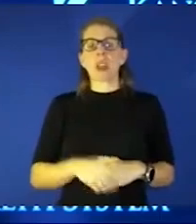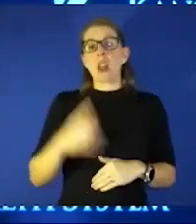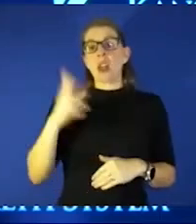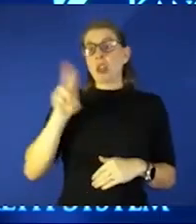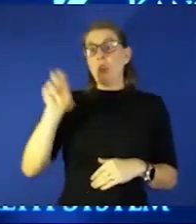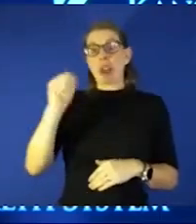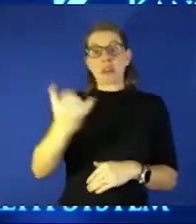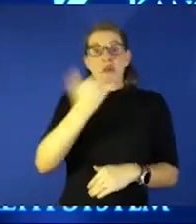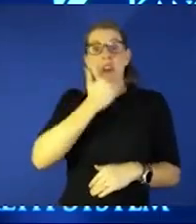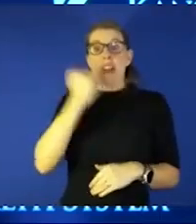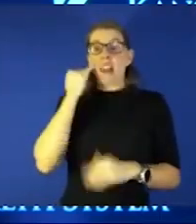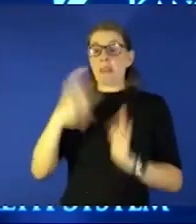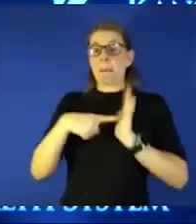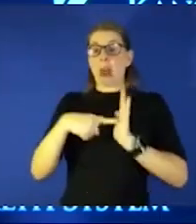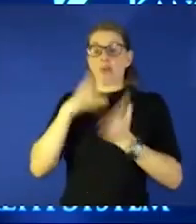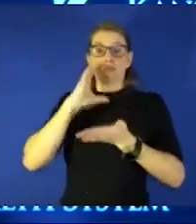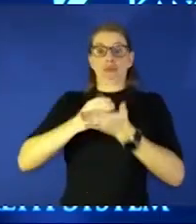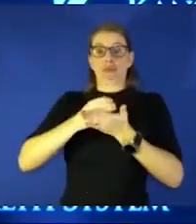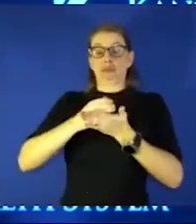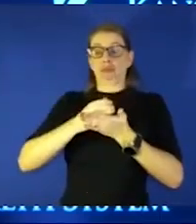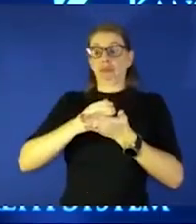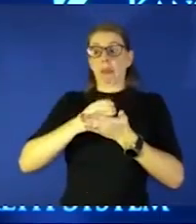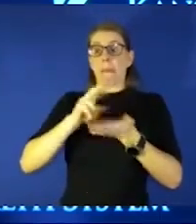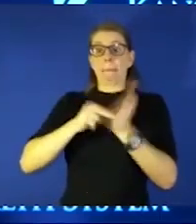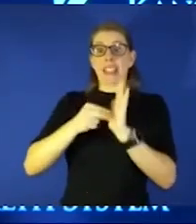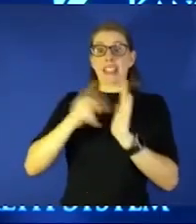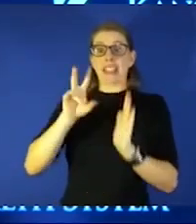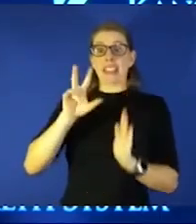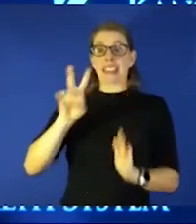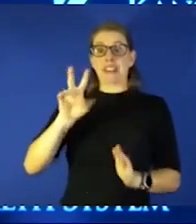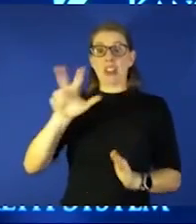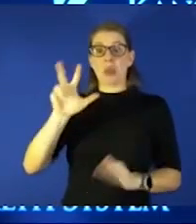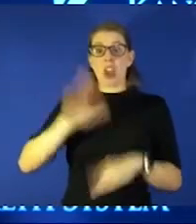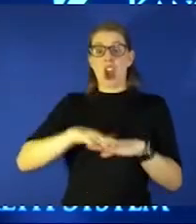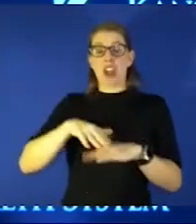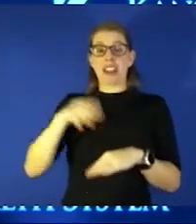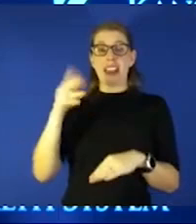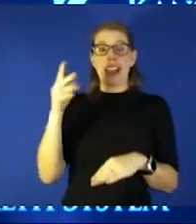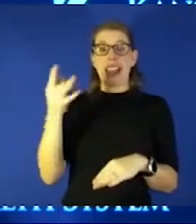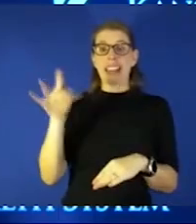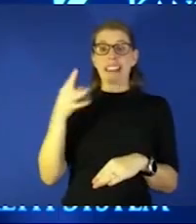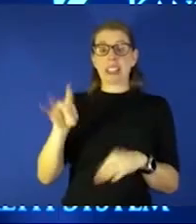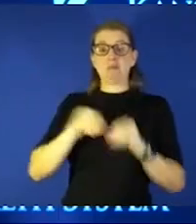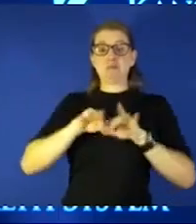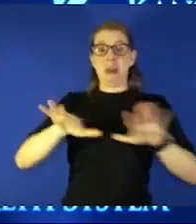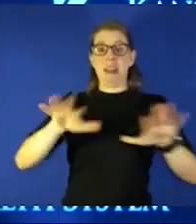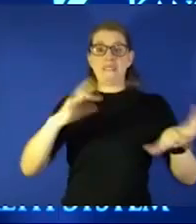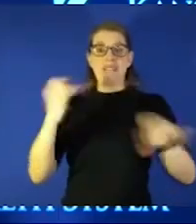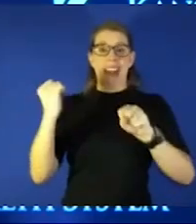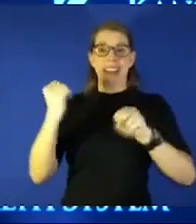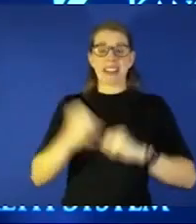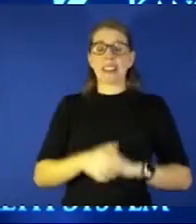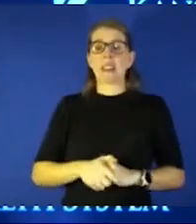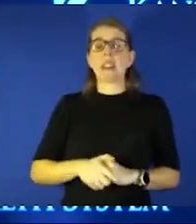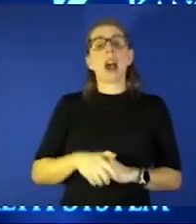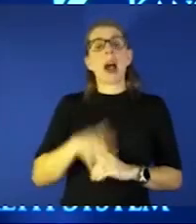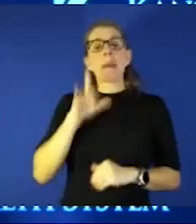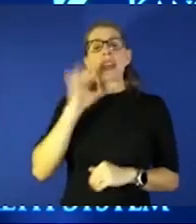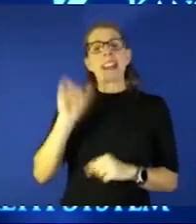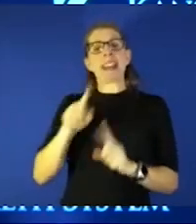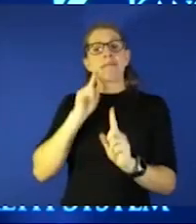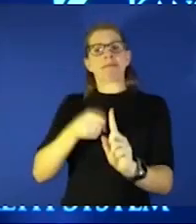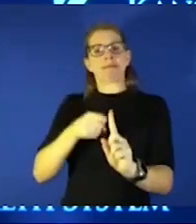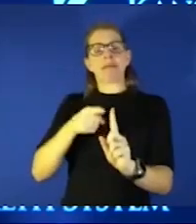is correct we're 73 percent on the 18th wow this thing is really spreading fast and I bet that's what the story is so it has been in wastewater